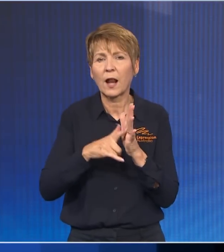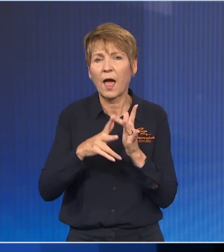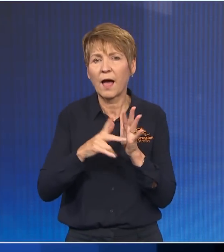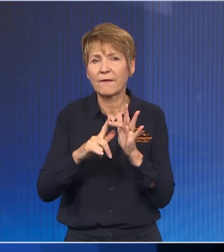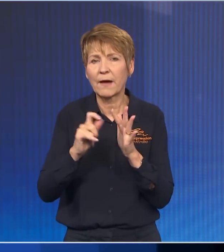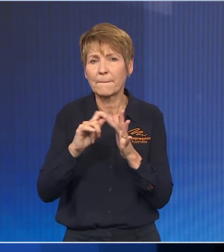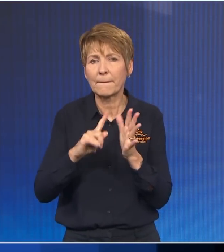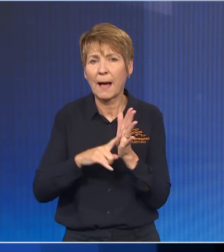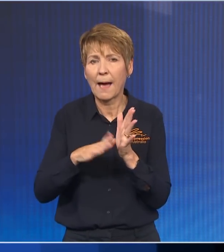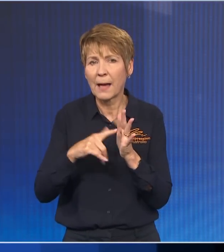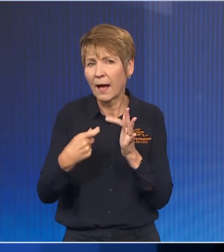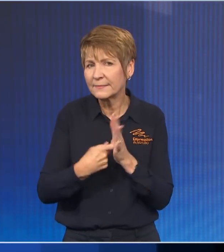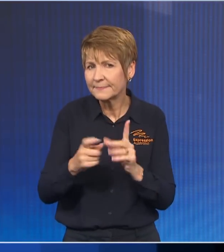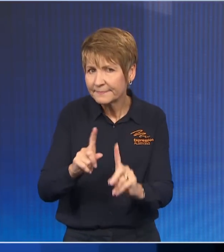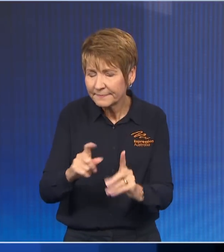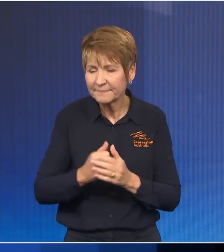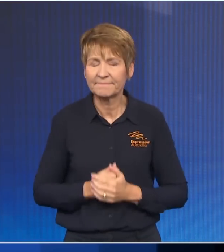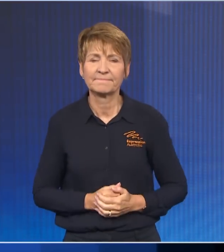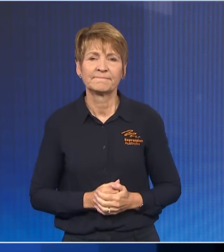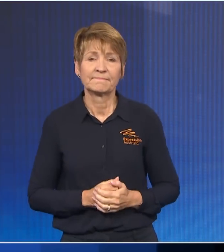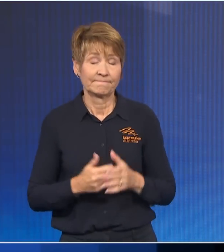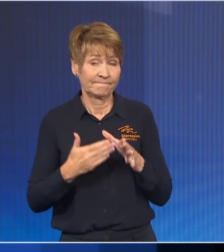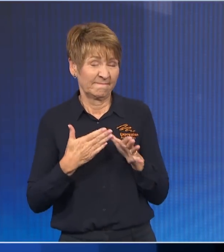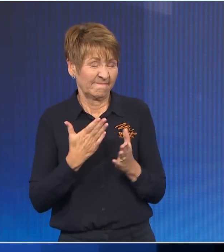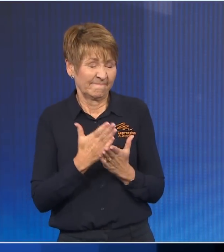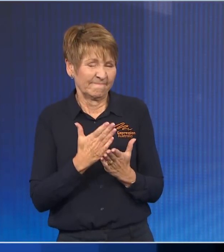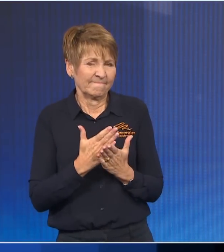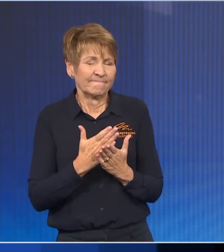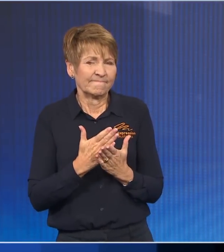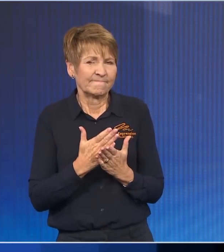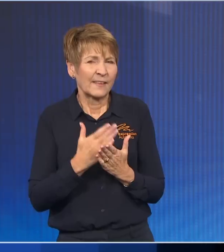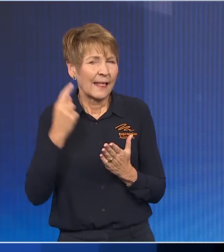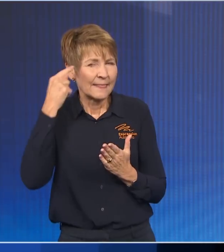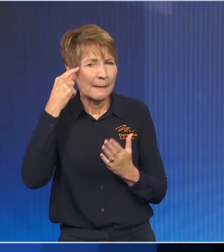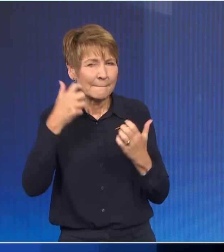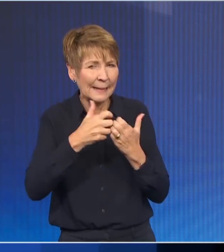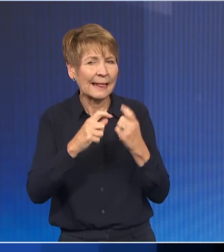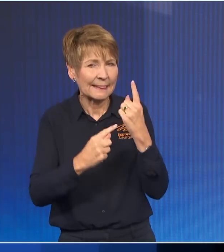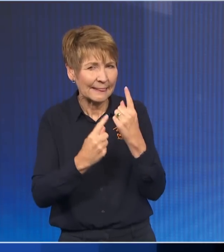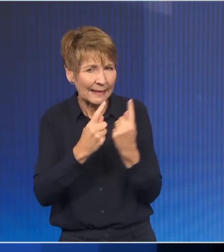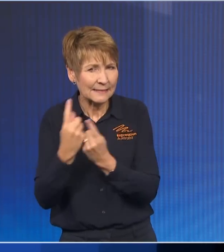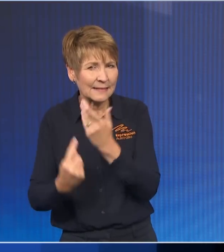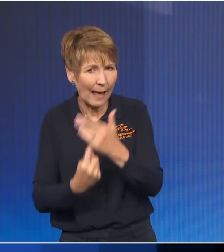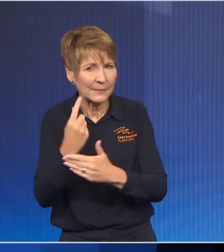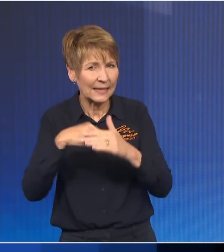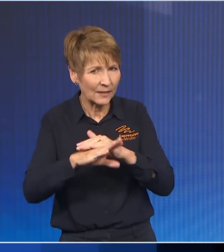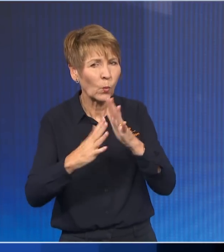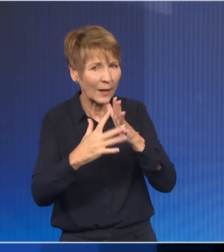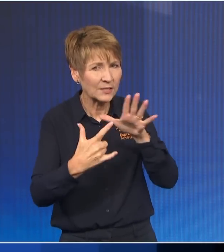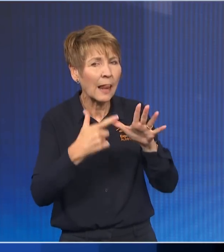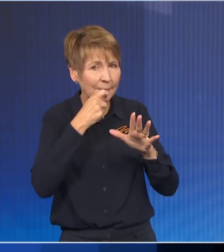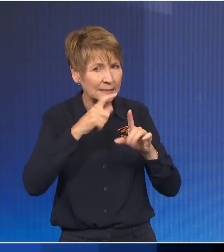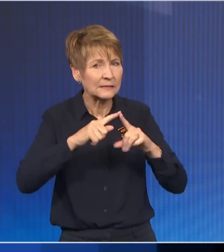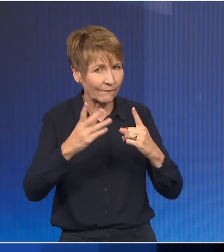I think that the federal election showed there were very different factors that were in play in Western Australia. The decision was